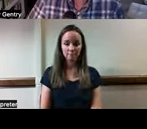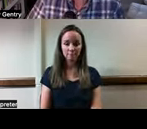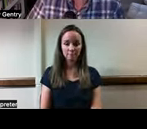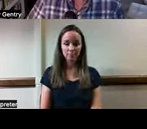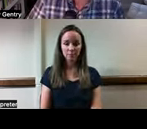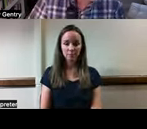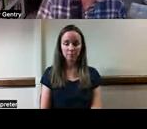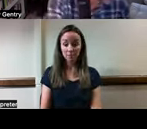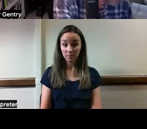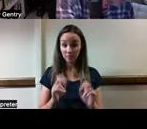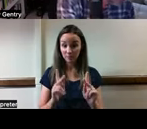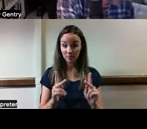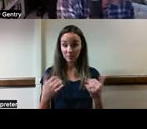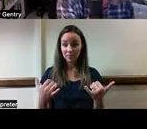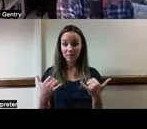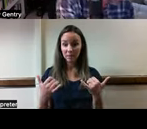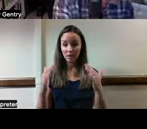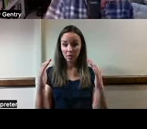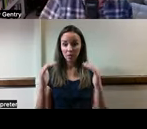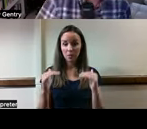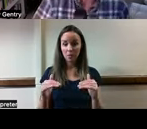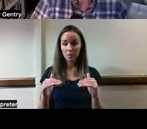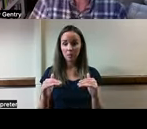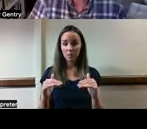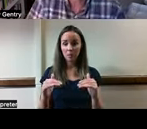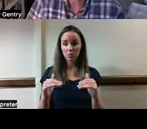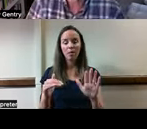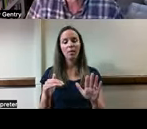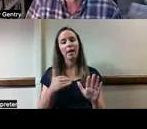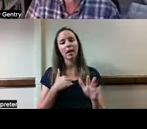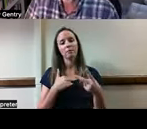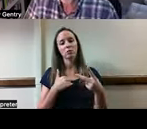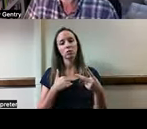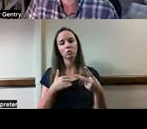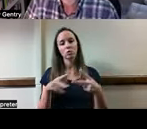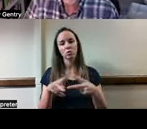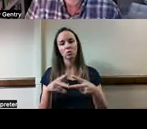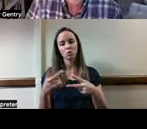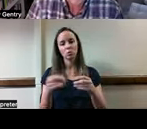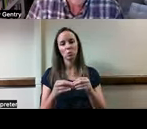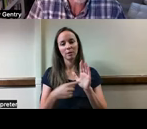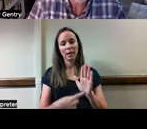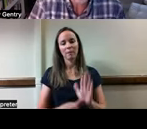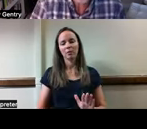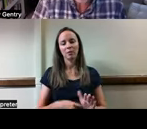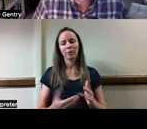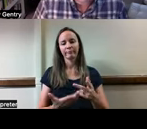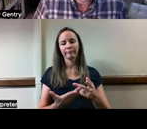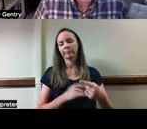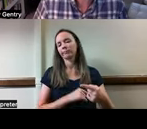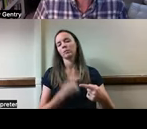So, all right, I'm going to, I actually have two more of these. I'm going to do one more and we're going to call it a day, okay?